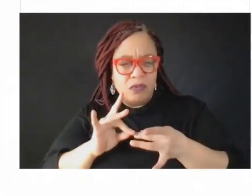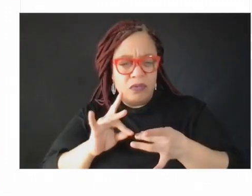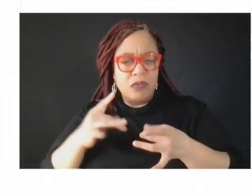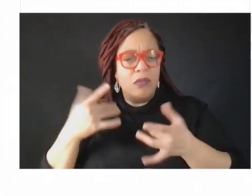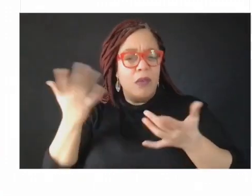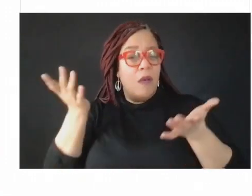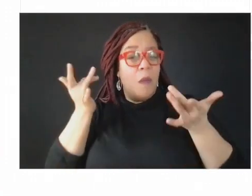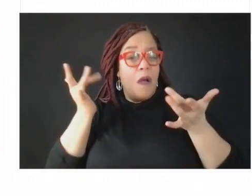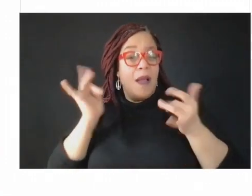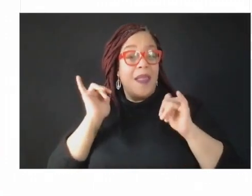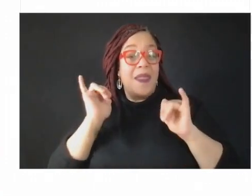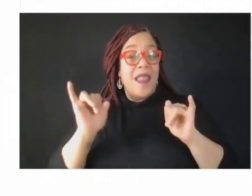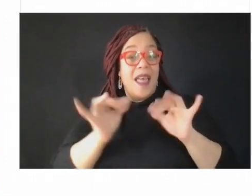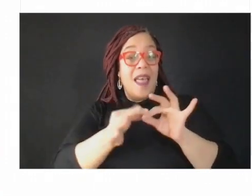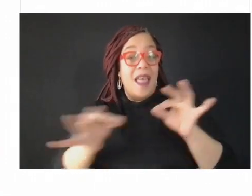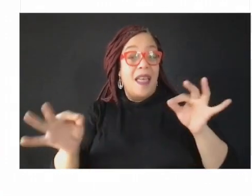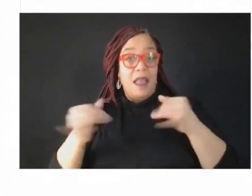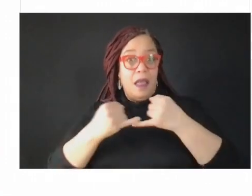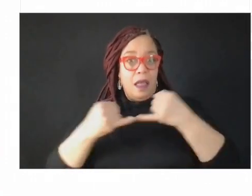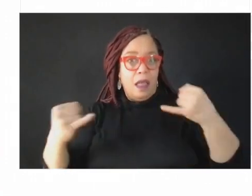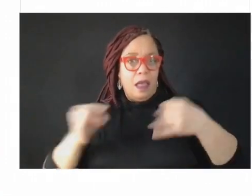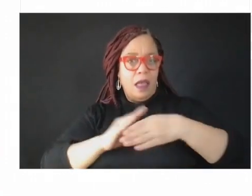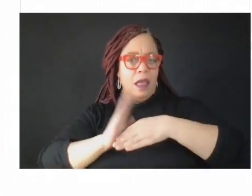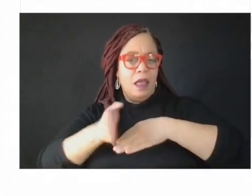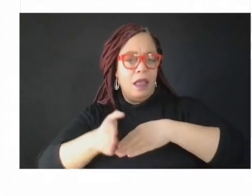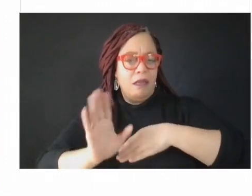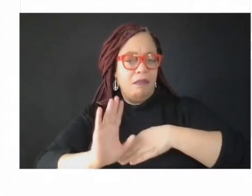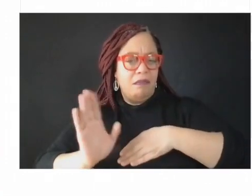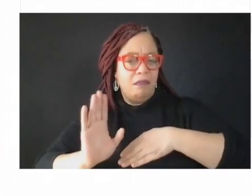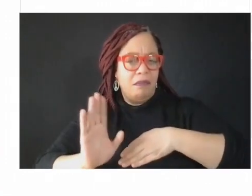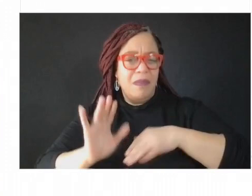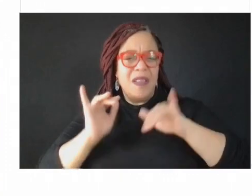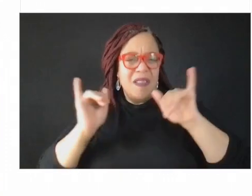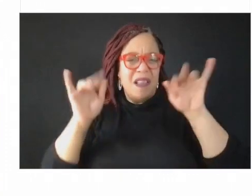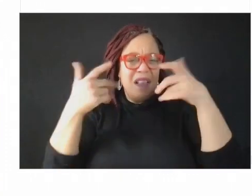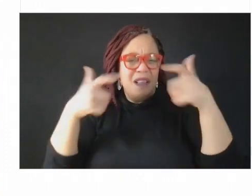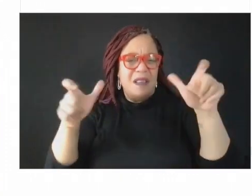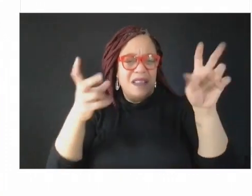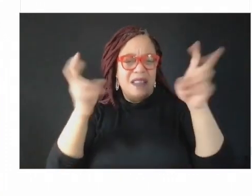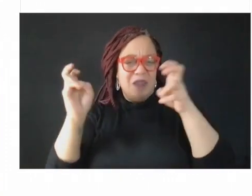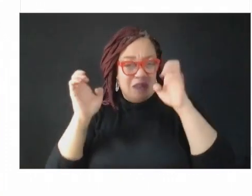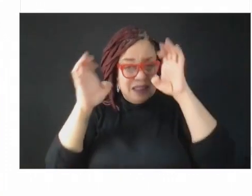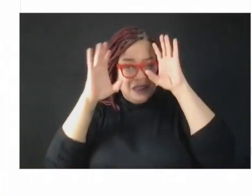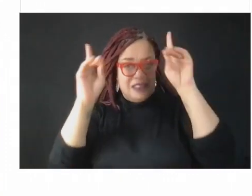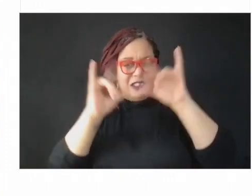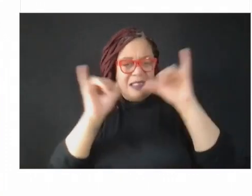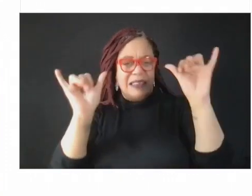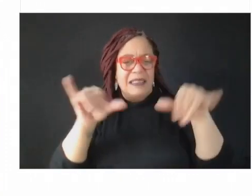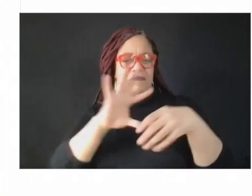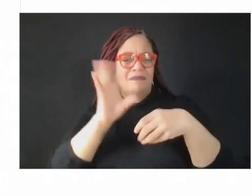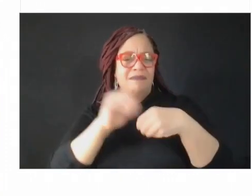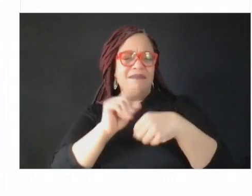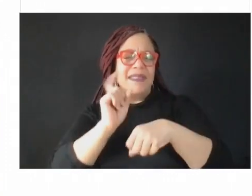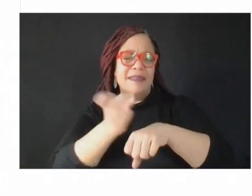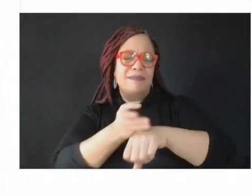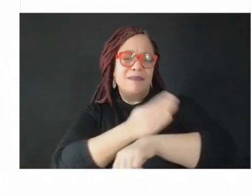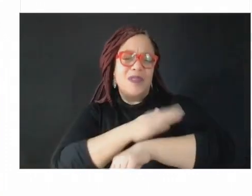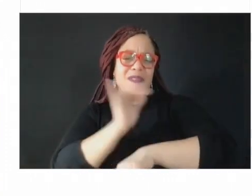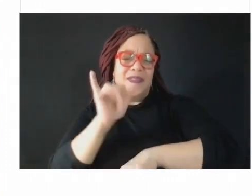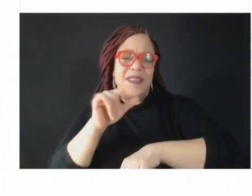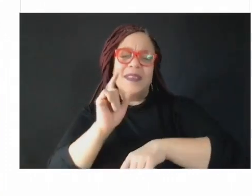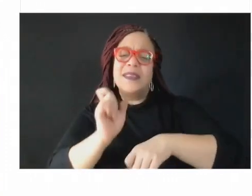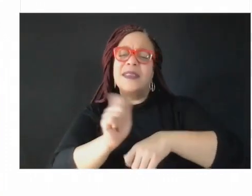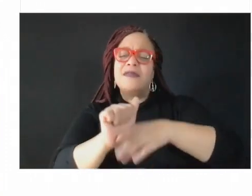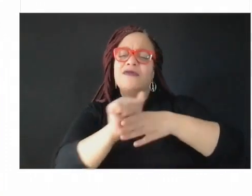a fundamental problem in our educational system. We've got to do a better job of training and being able to get those skill